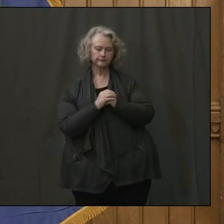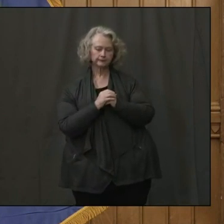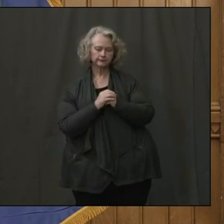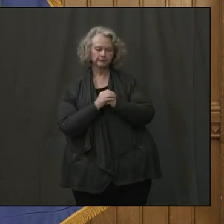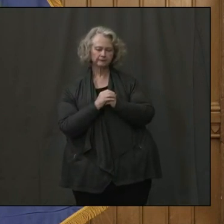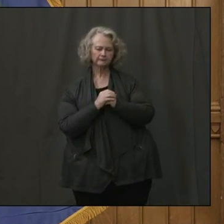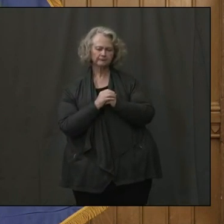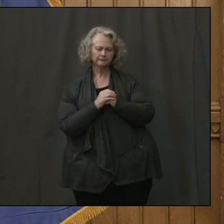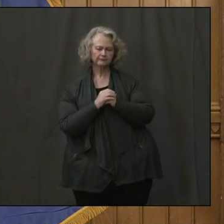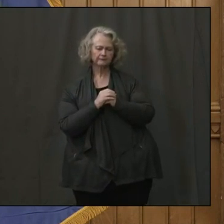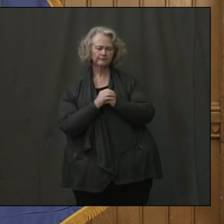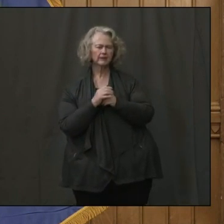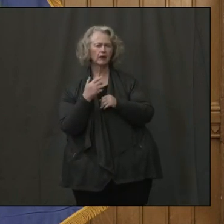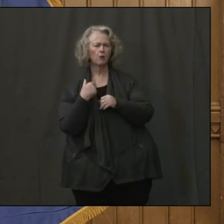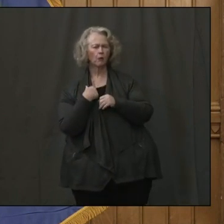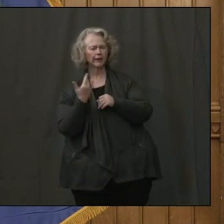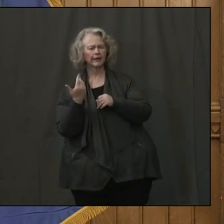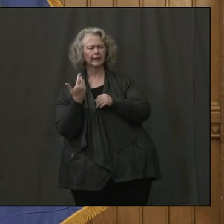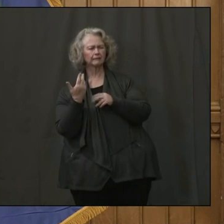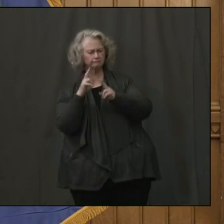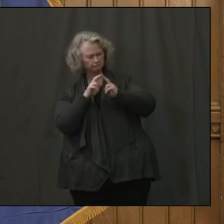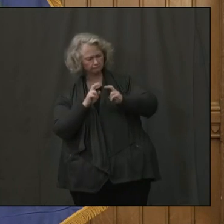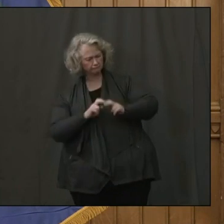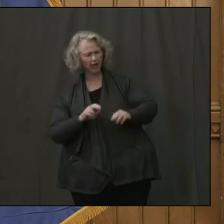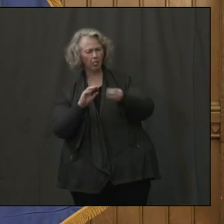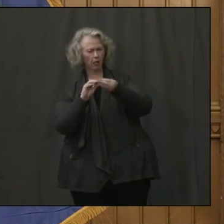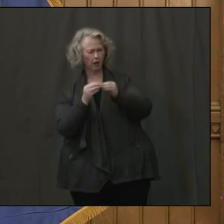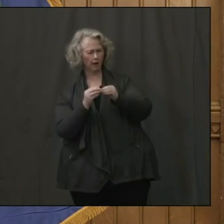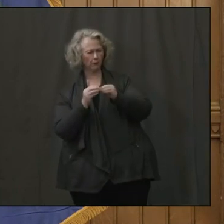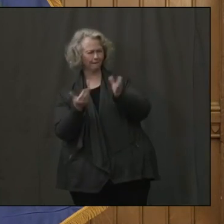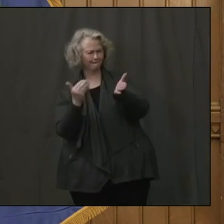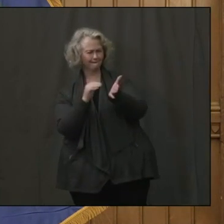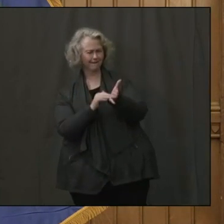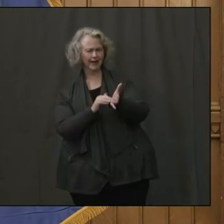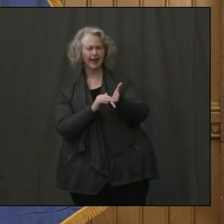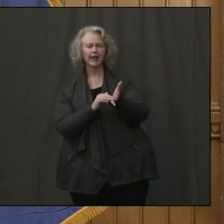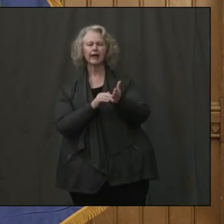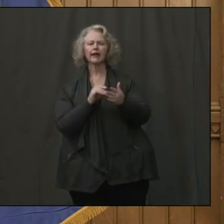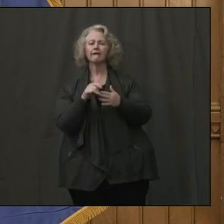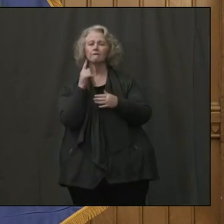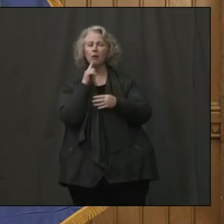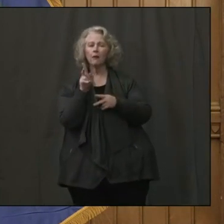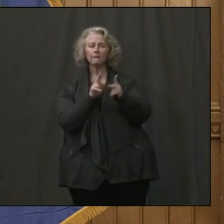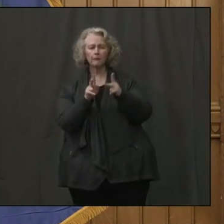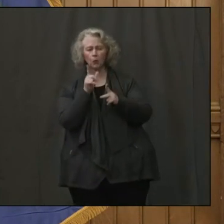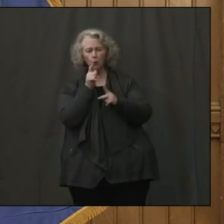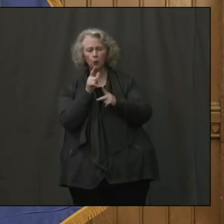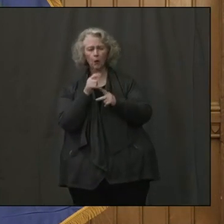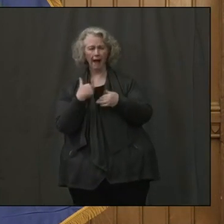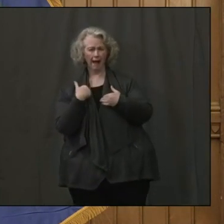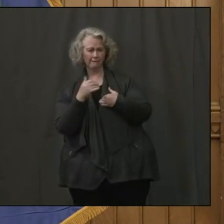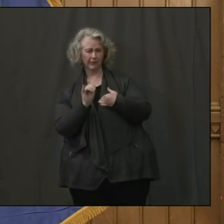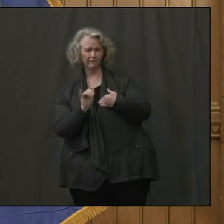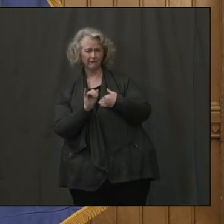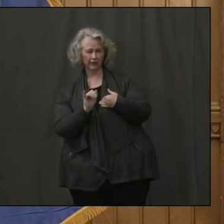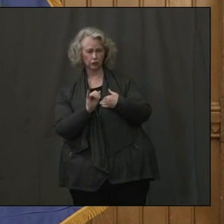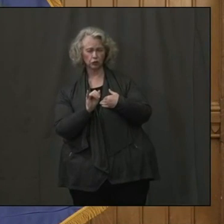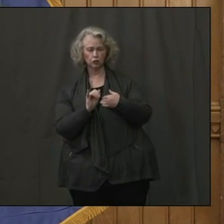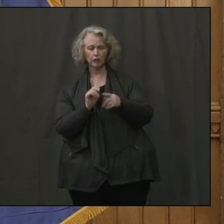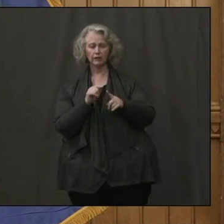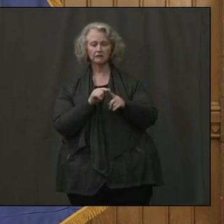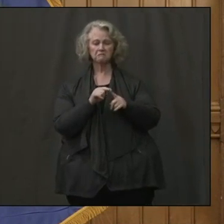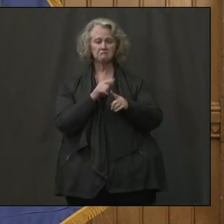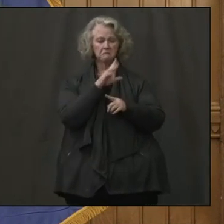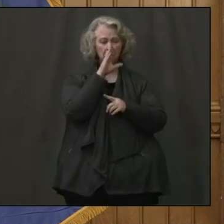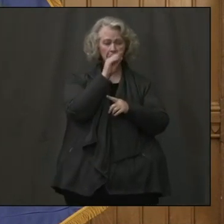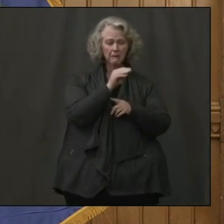We took a second look at the numbers. As regards folks who are infected, there's not that big a difference between men and